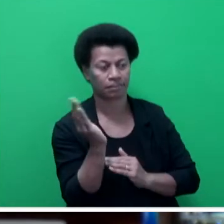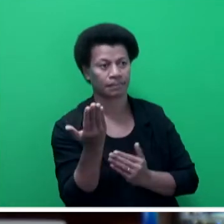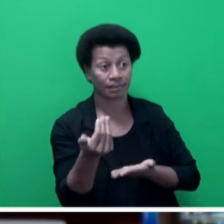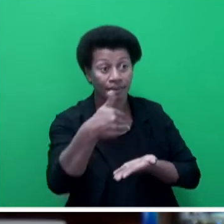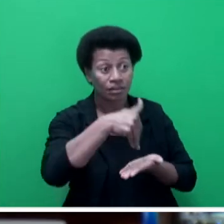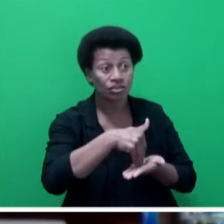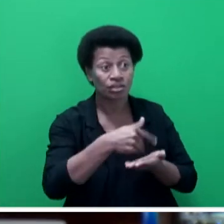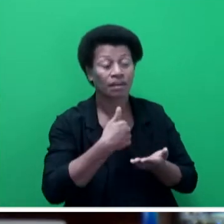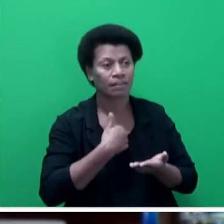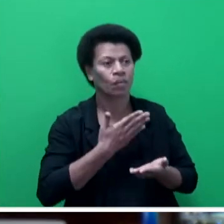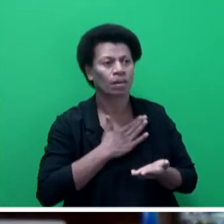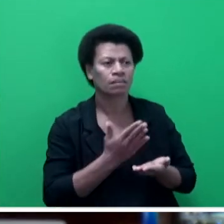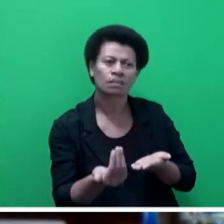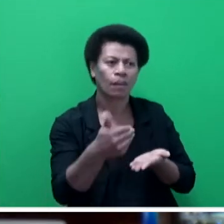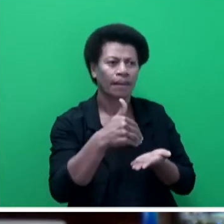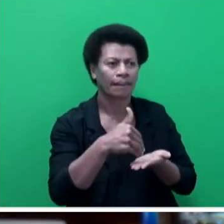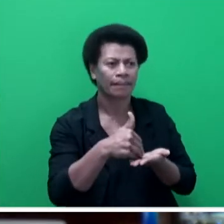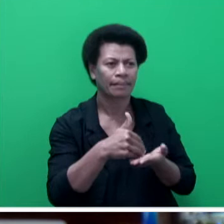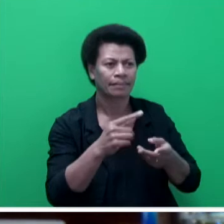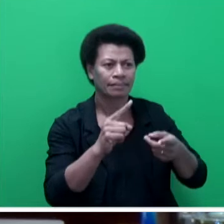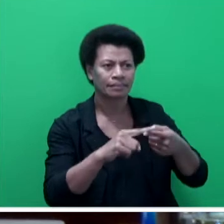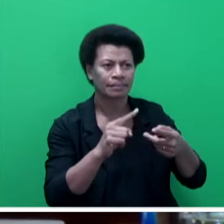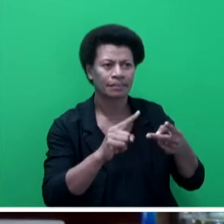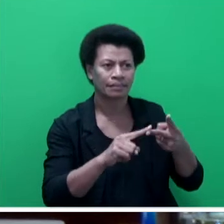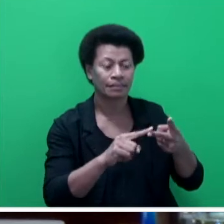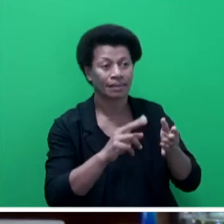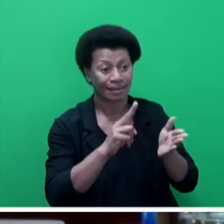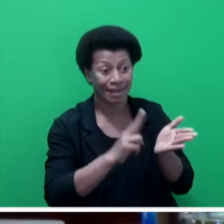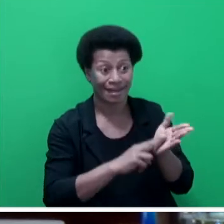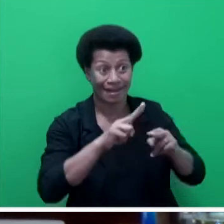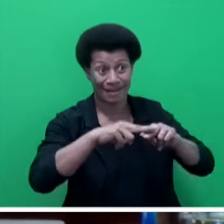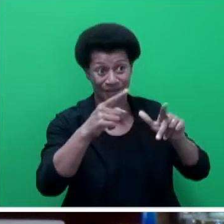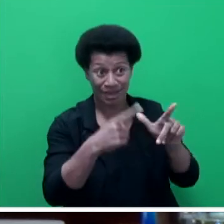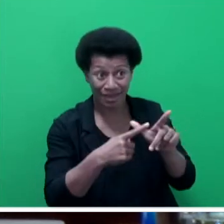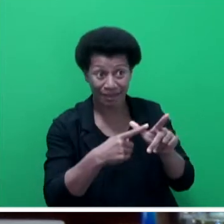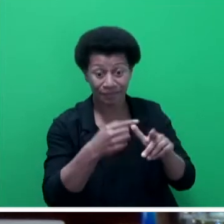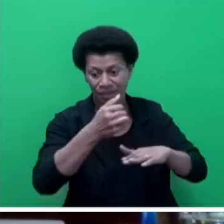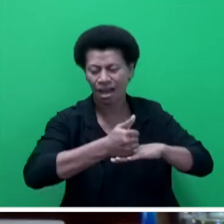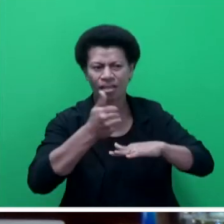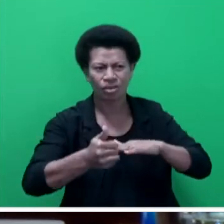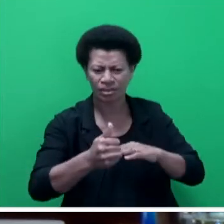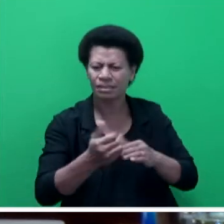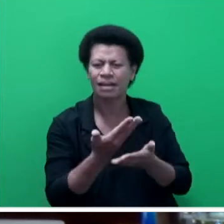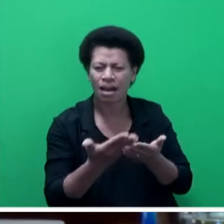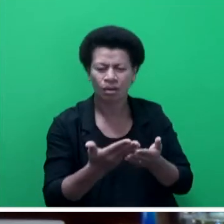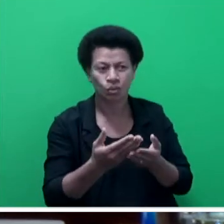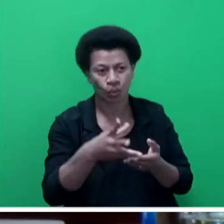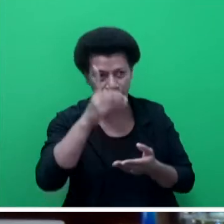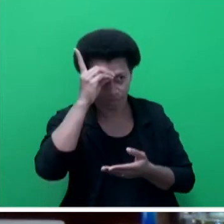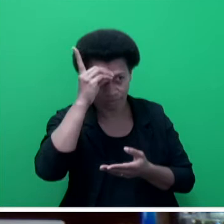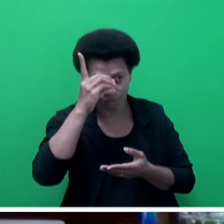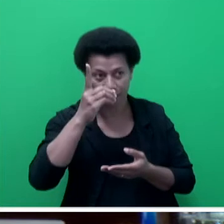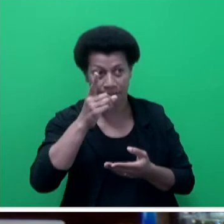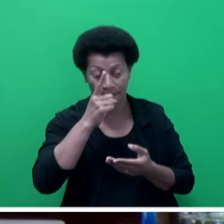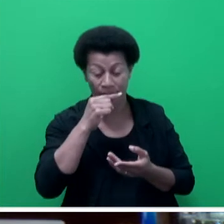also want to outline the work of the NFA and how the Authority meets the challenges of educating Fijians on